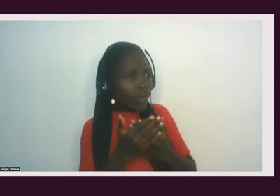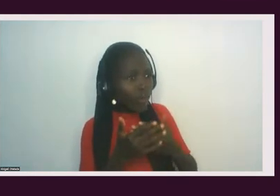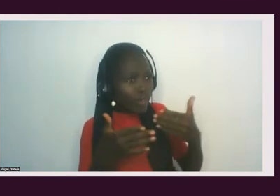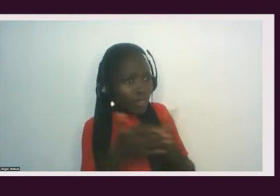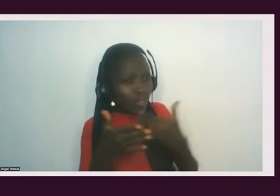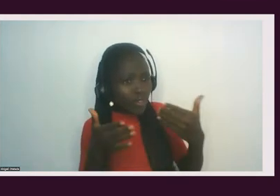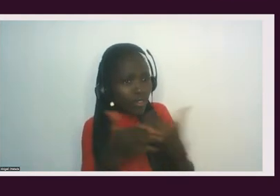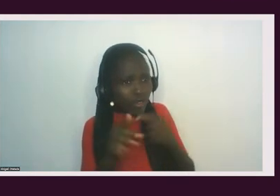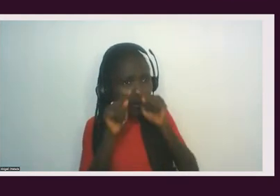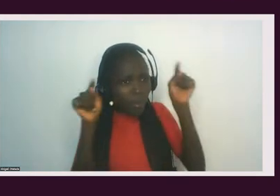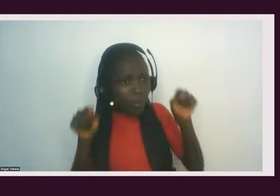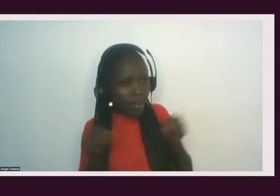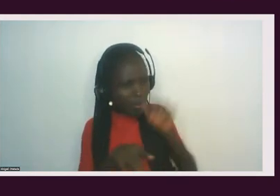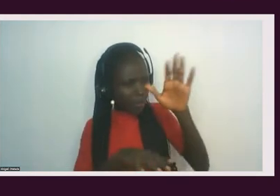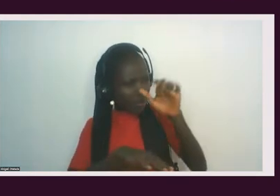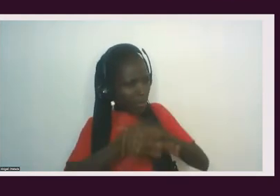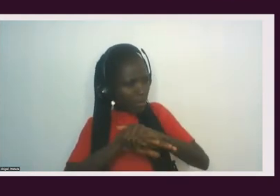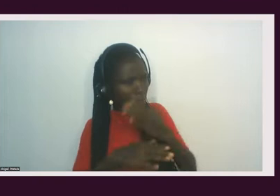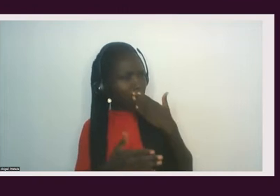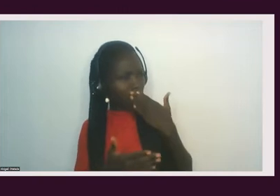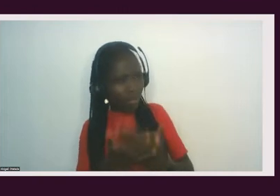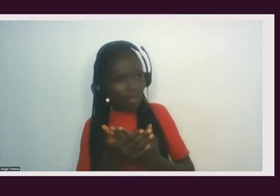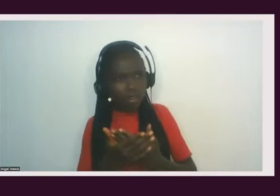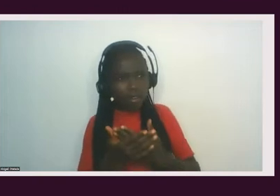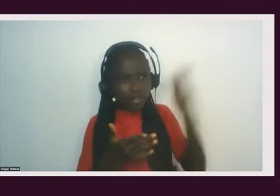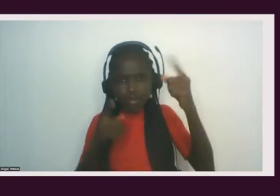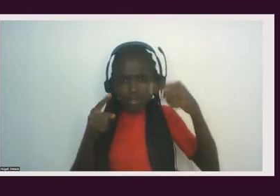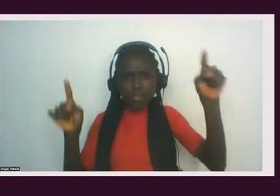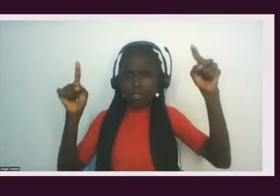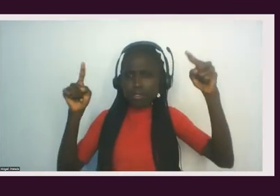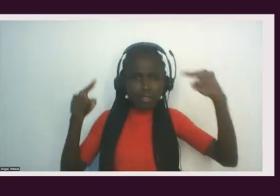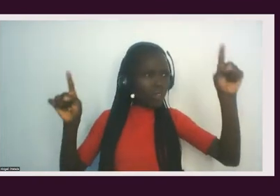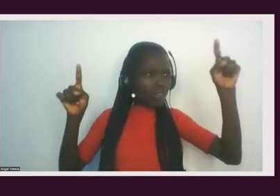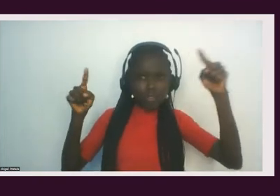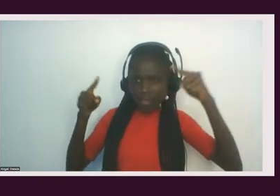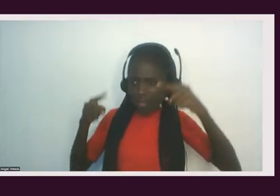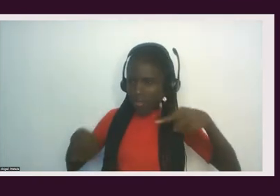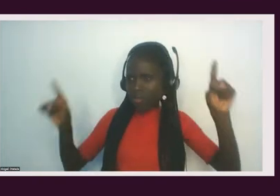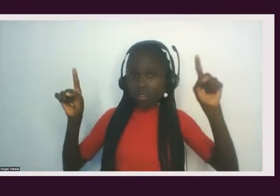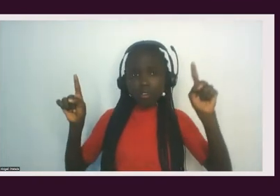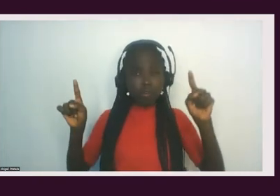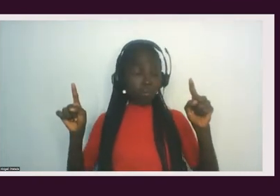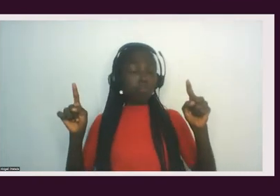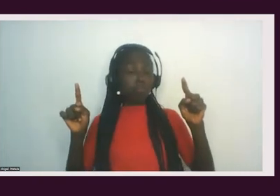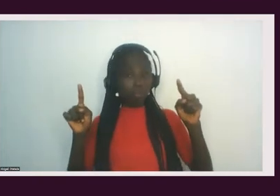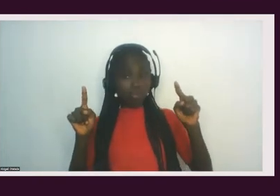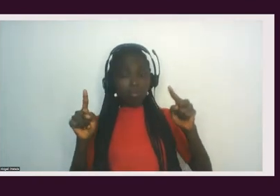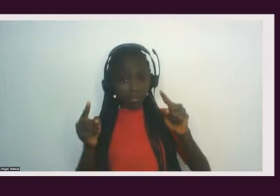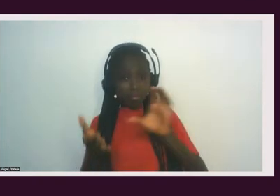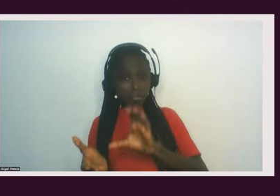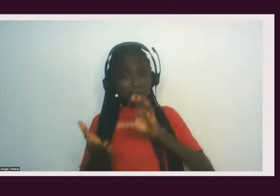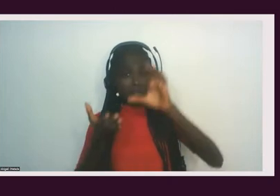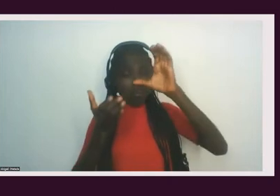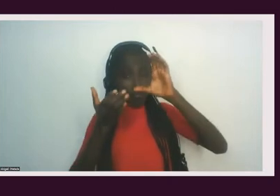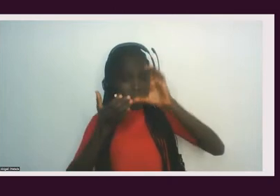Your English is very good. Oh, the accomplishment of being professional and sounding legit. What a prize for the one who has